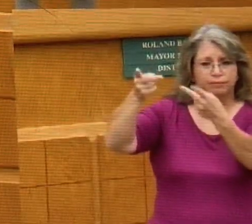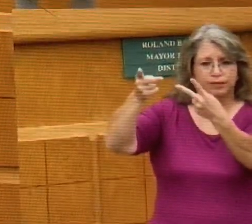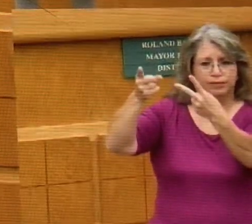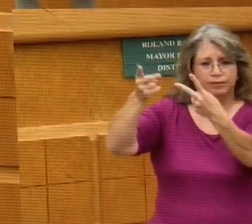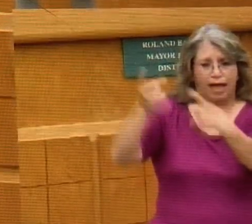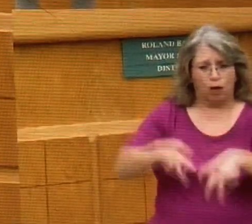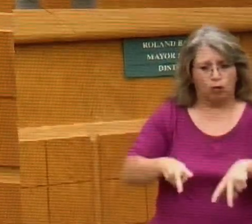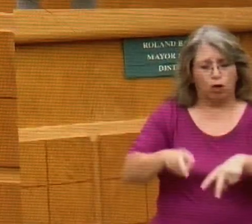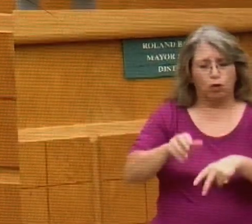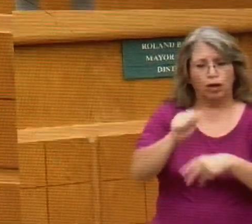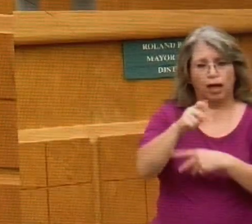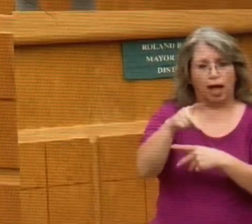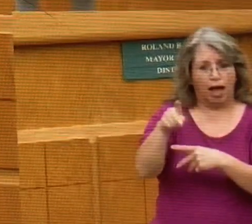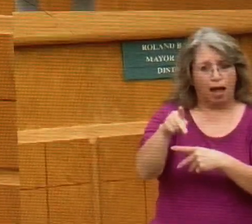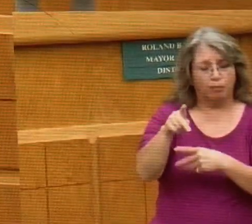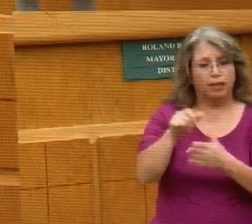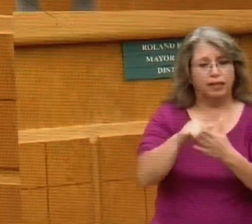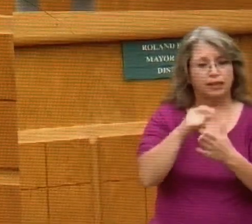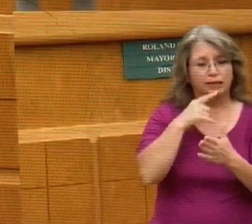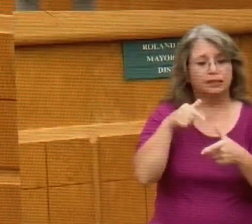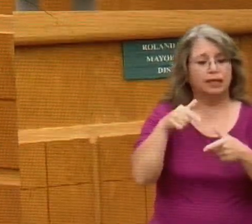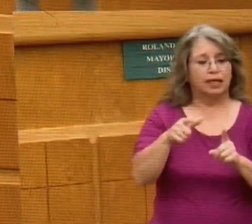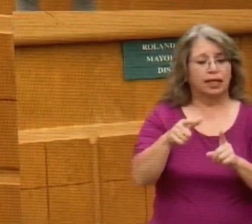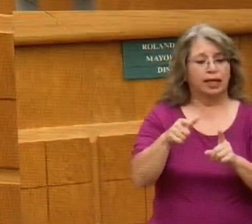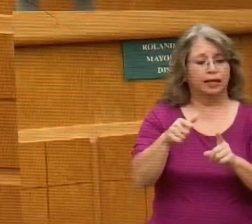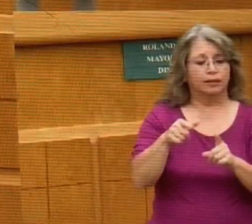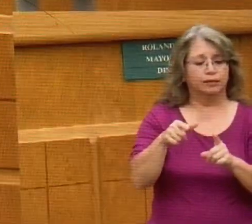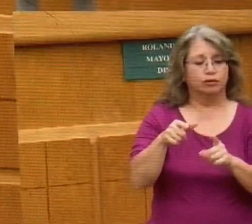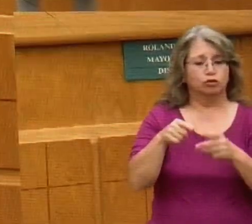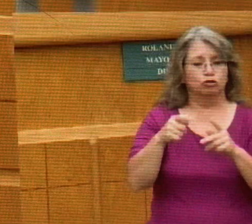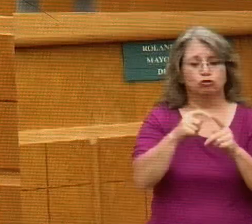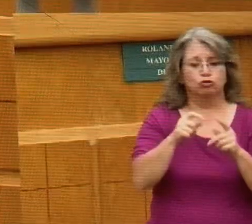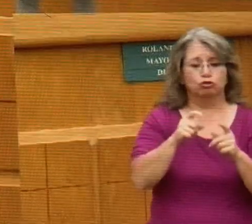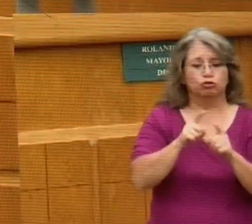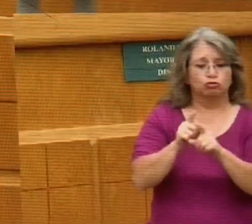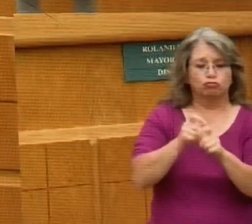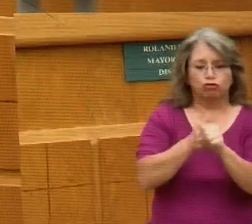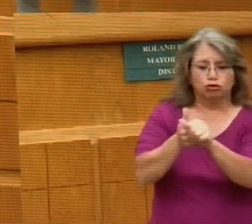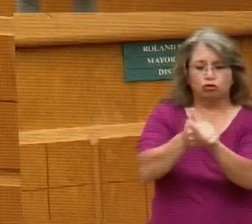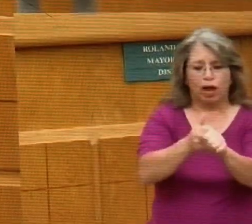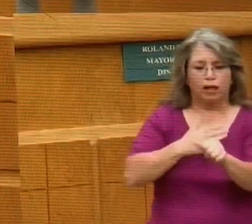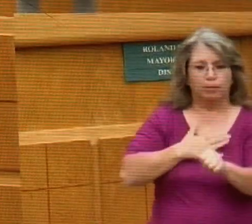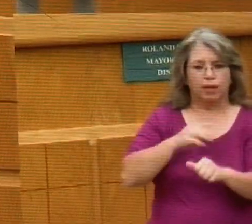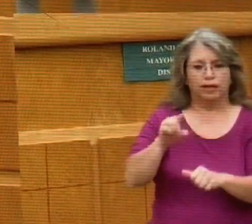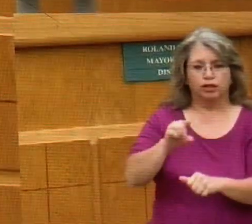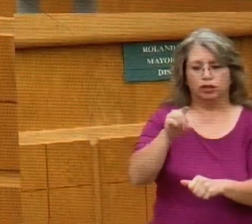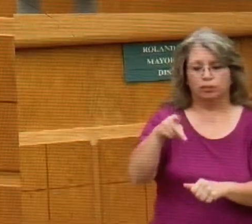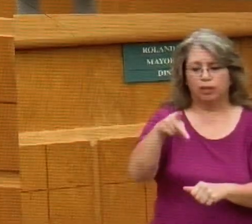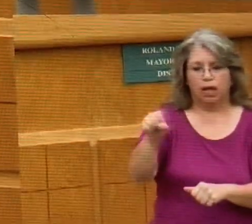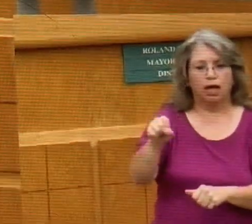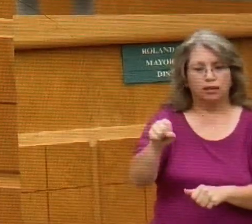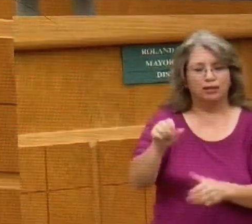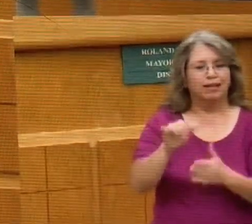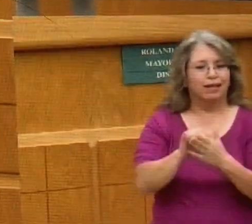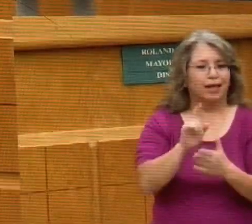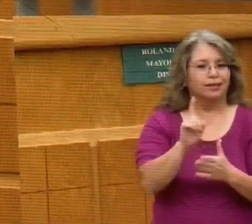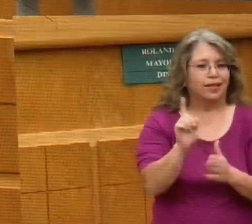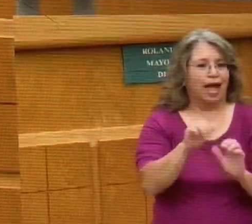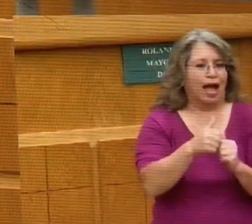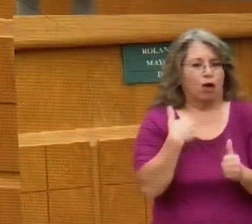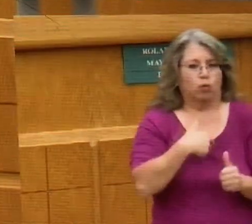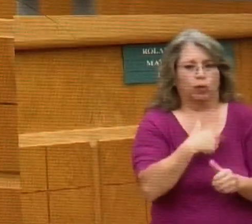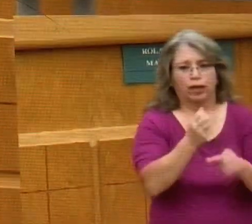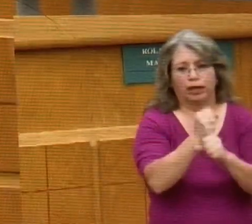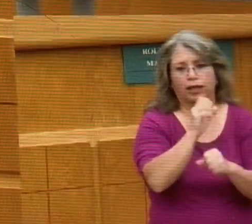track my GPS, that could be where some of this data is coming from. I'm sure I have it on my phone, as most of you have